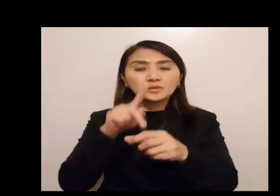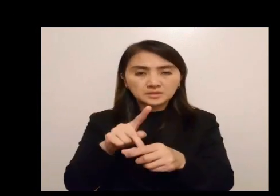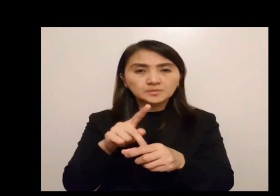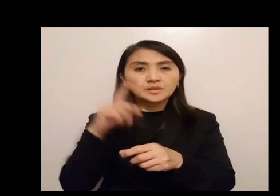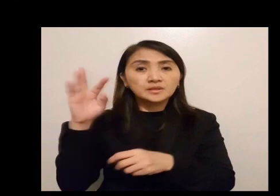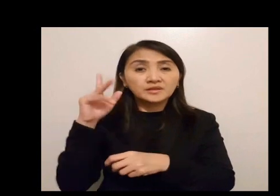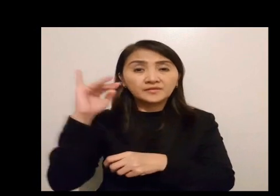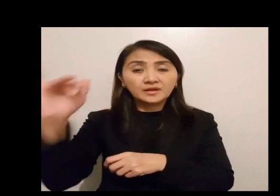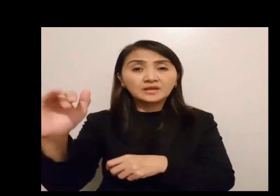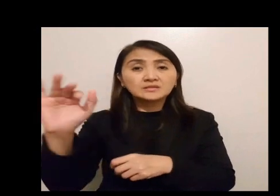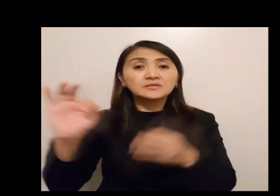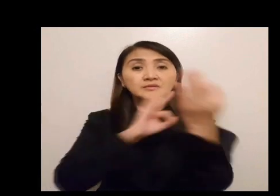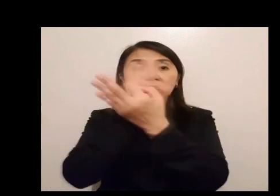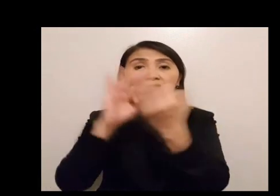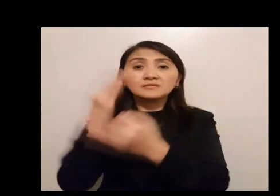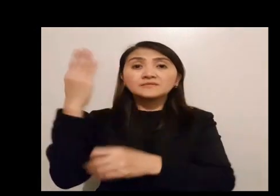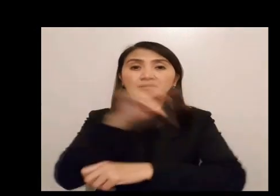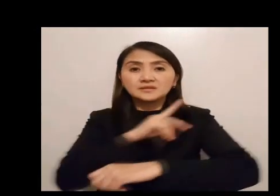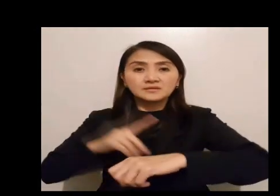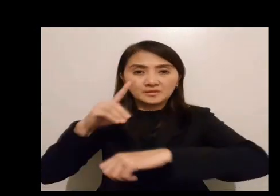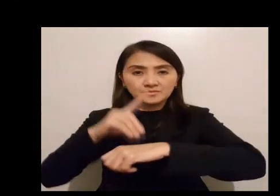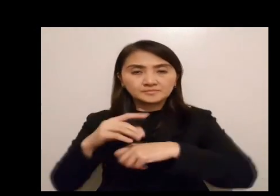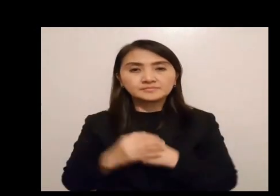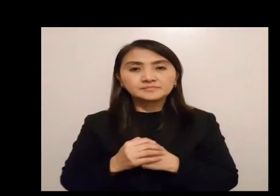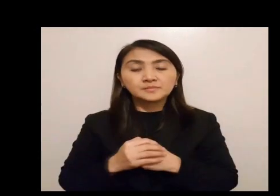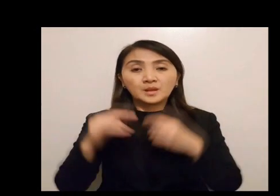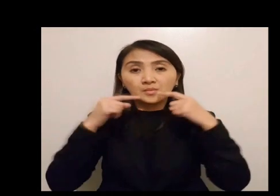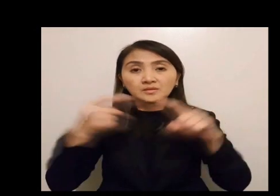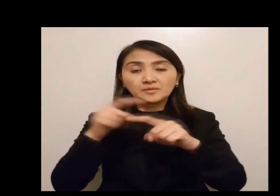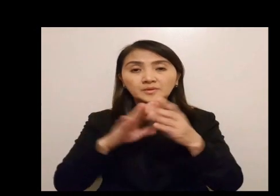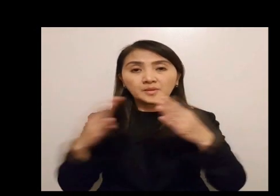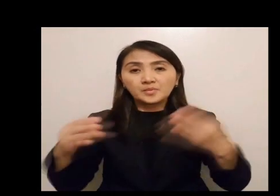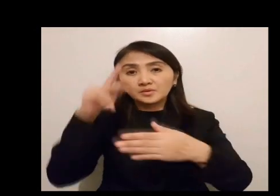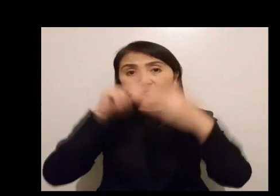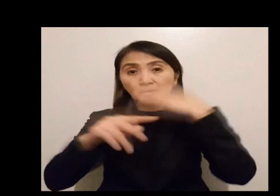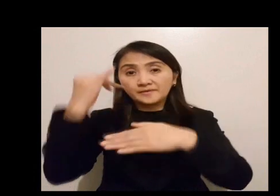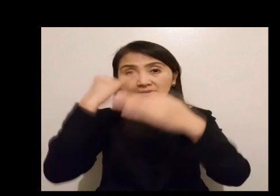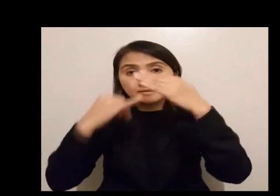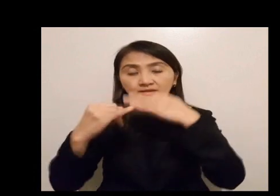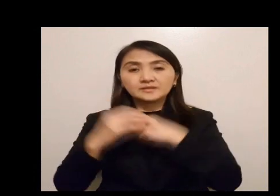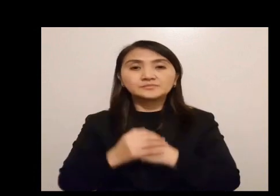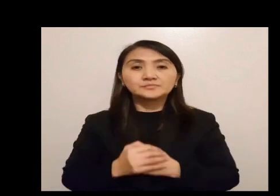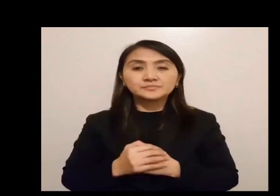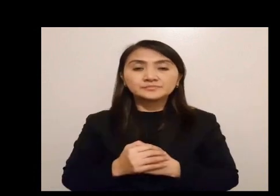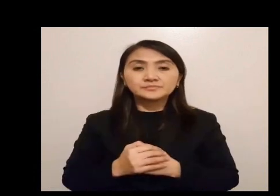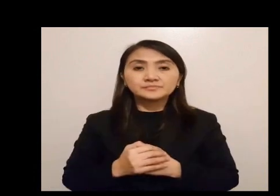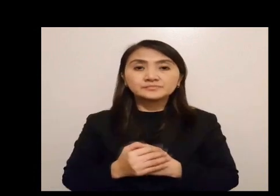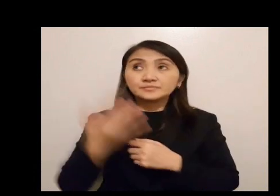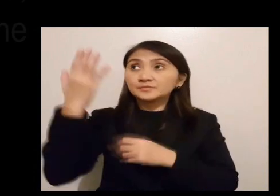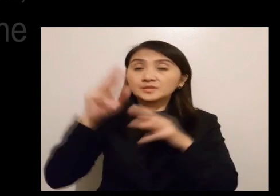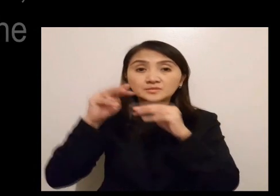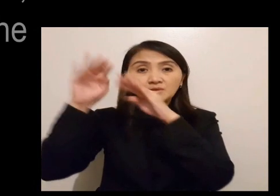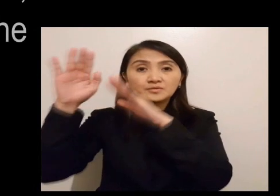world would participate in the everlasting banquet of his kingdom. A proclamation from the book of the prophet